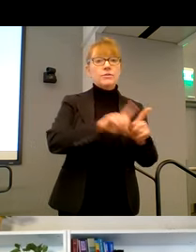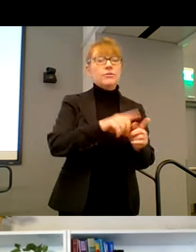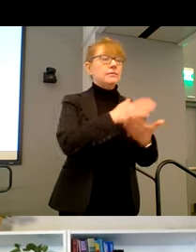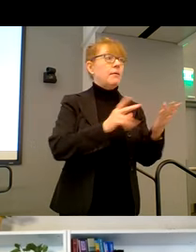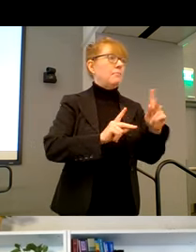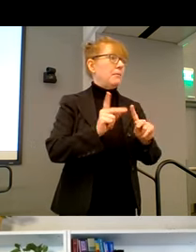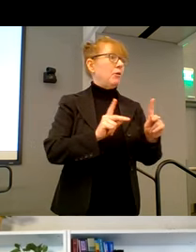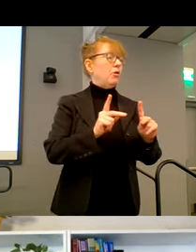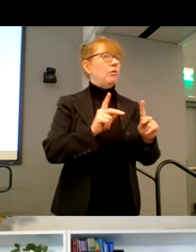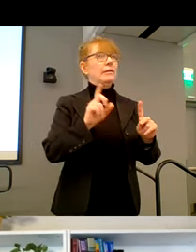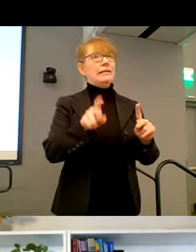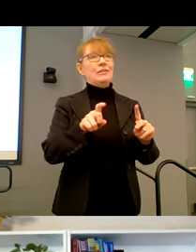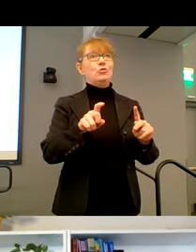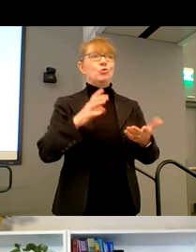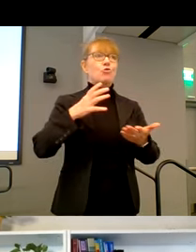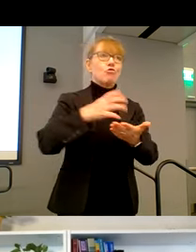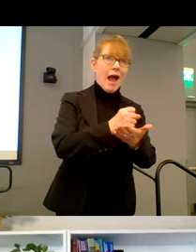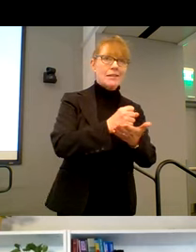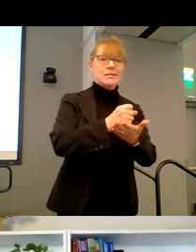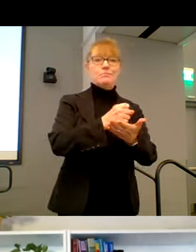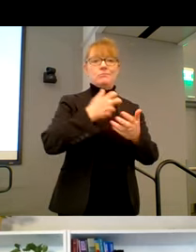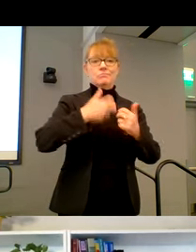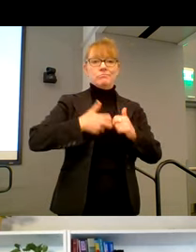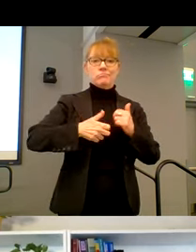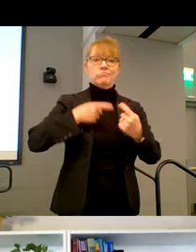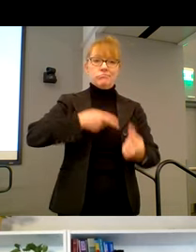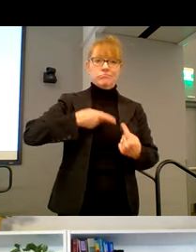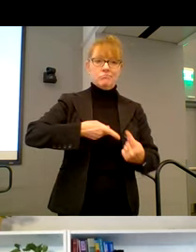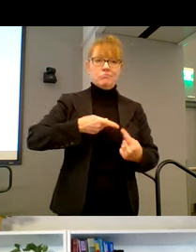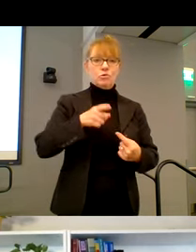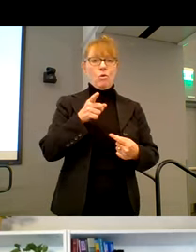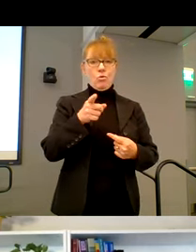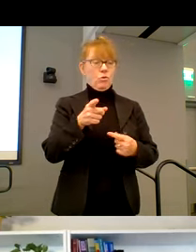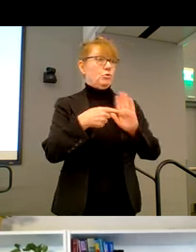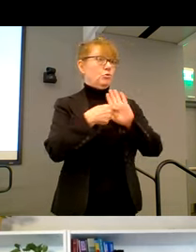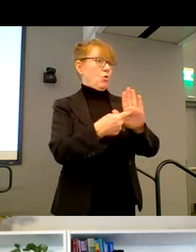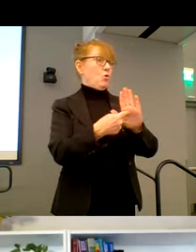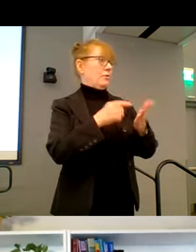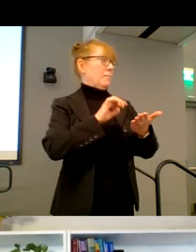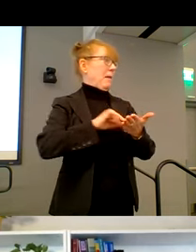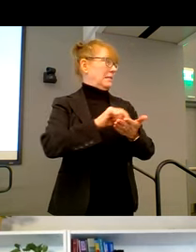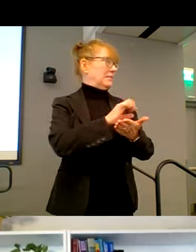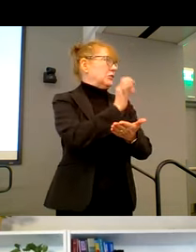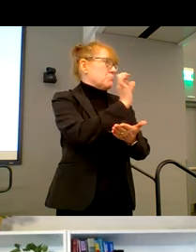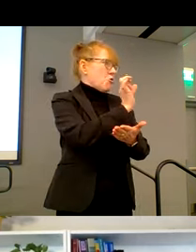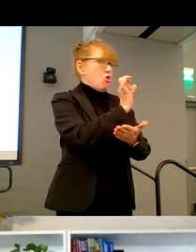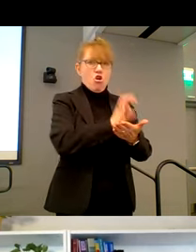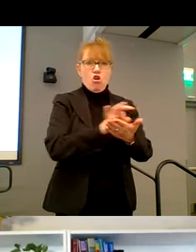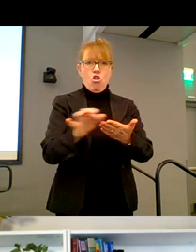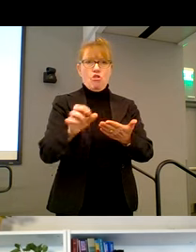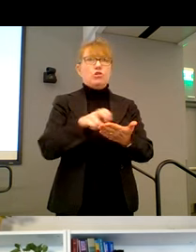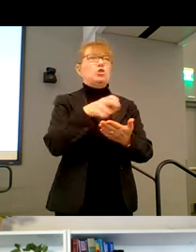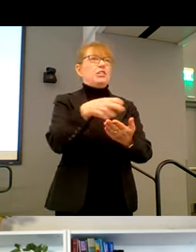or moving the joystick here in these two. And then if these buttons, which are notoriously kind of small with Nintendo switches, um,